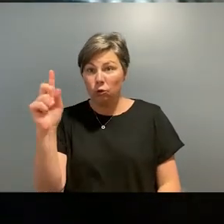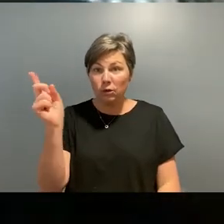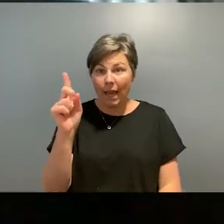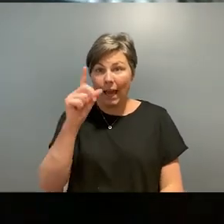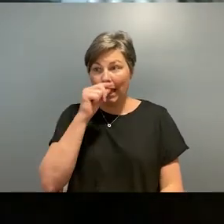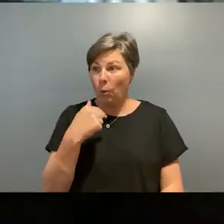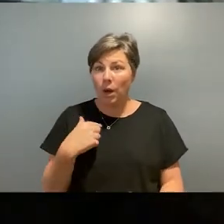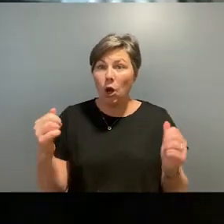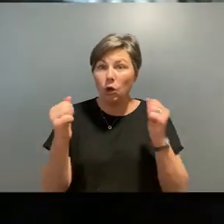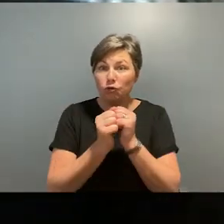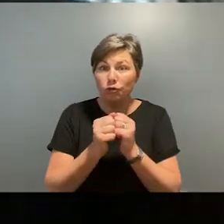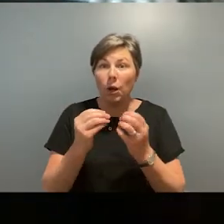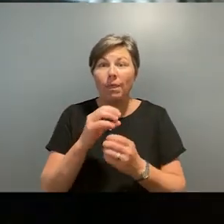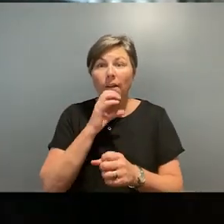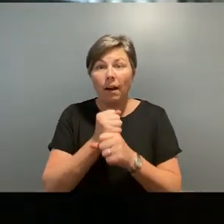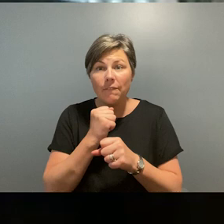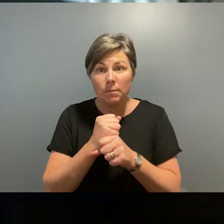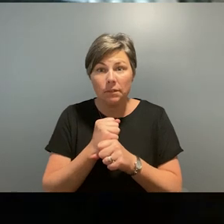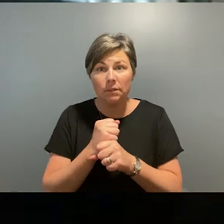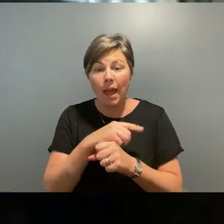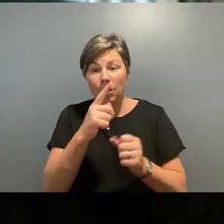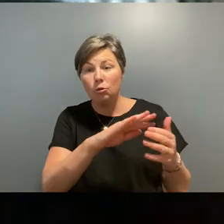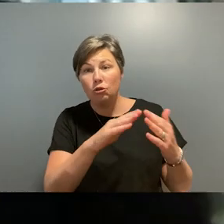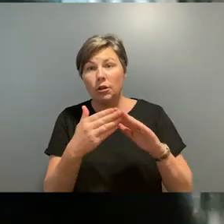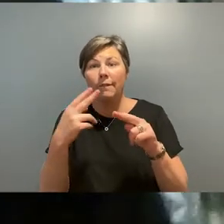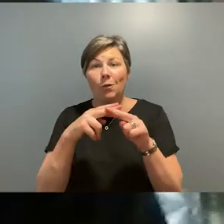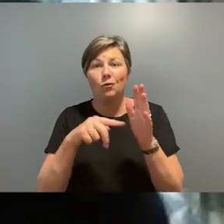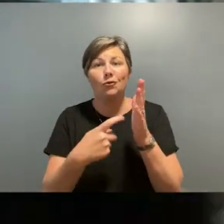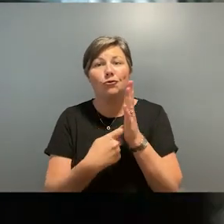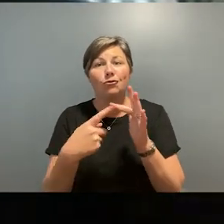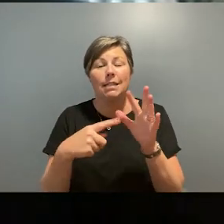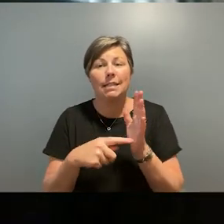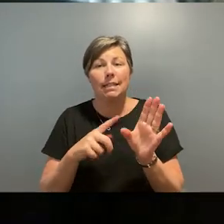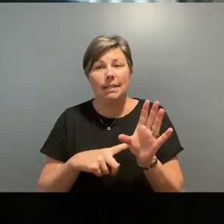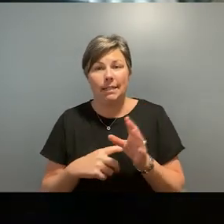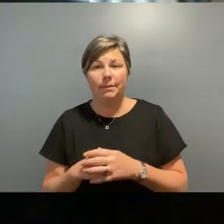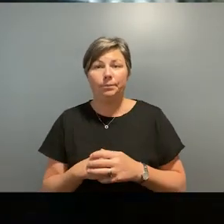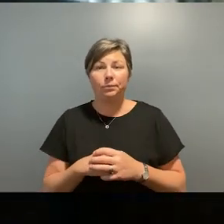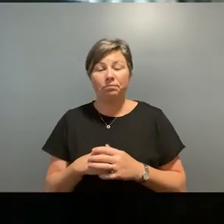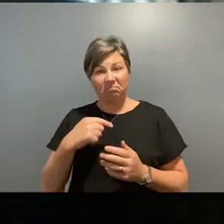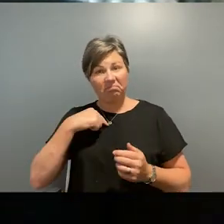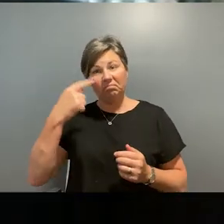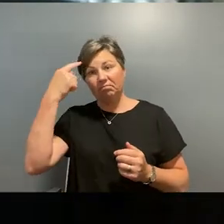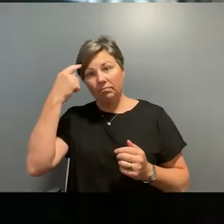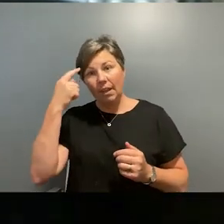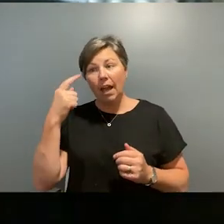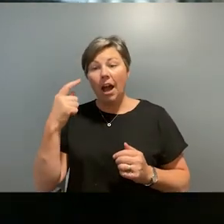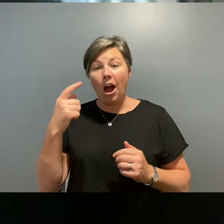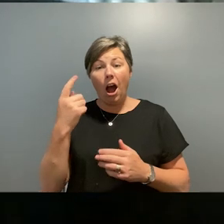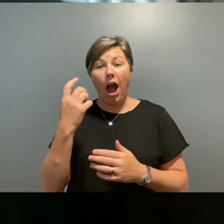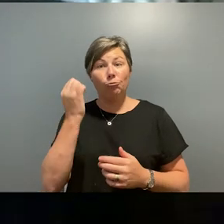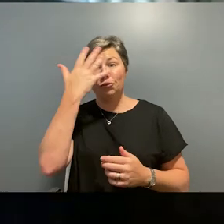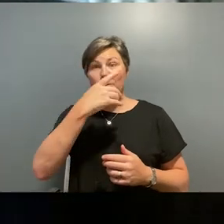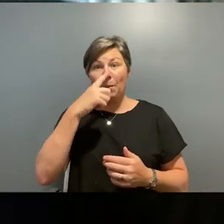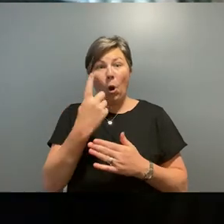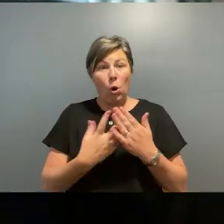community, and create a peace agreement or a treaty? All Aboriginal people are after, in my perspective, is a better